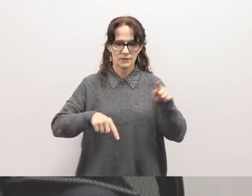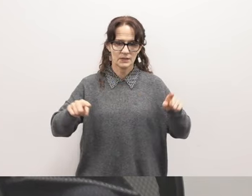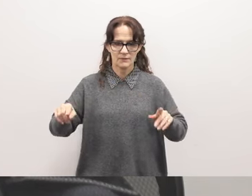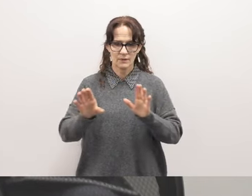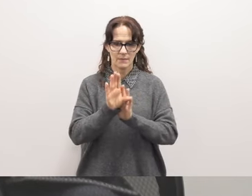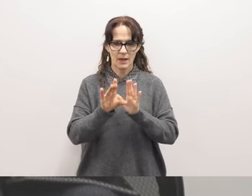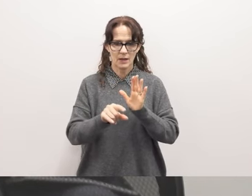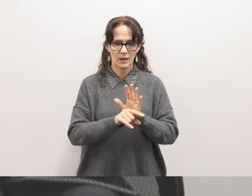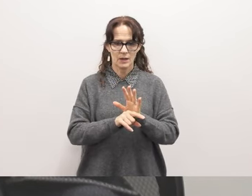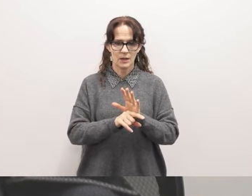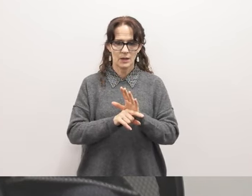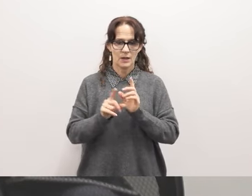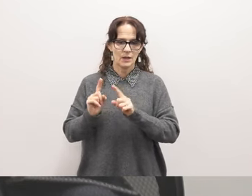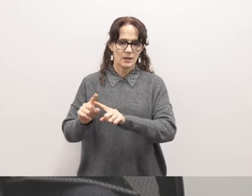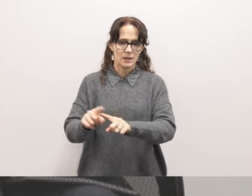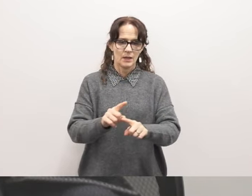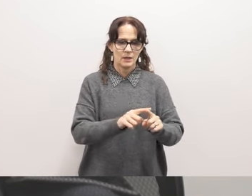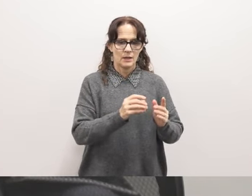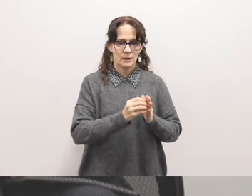and